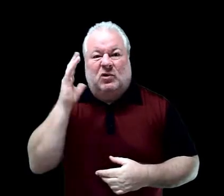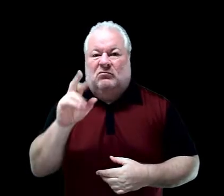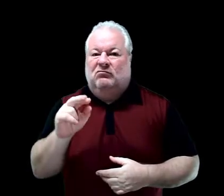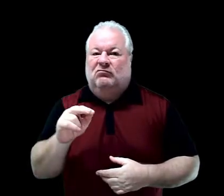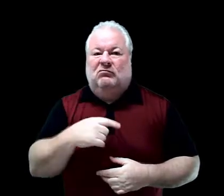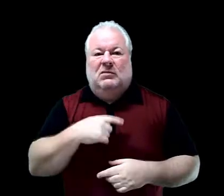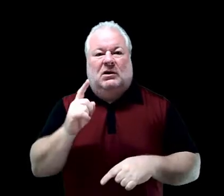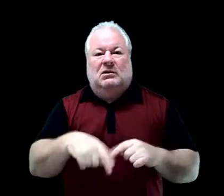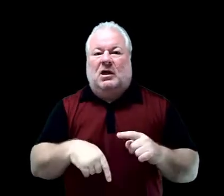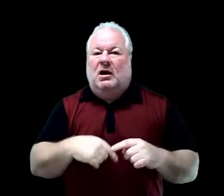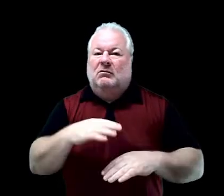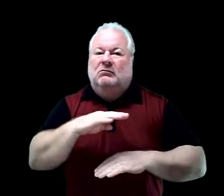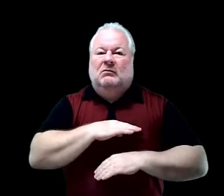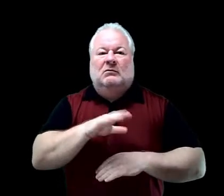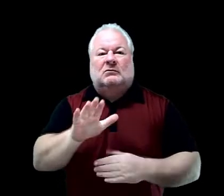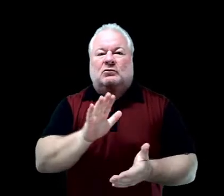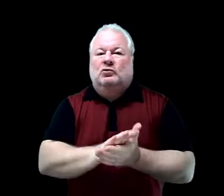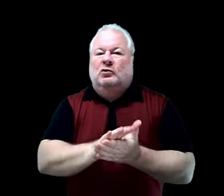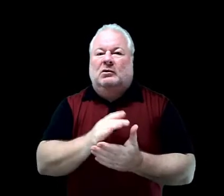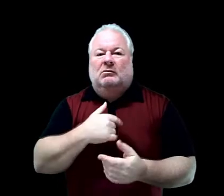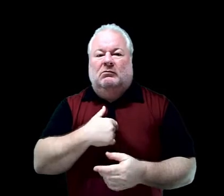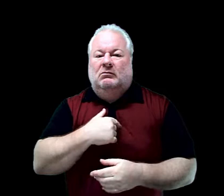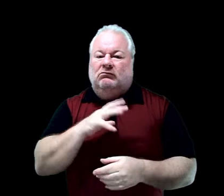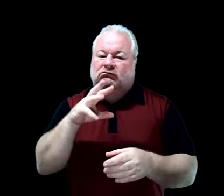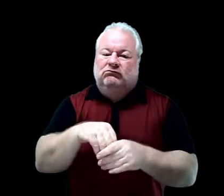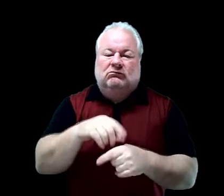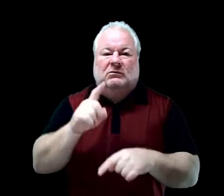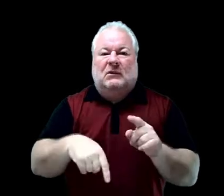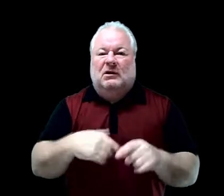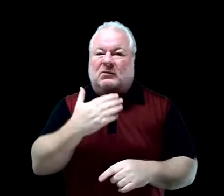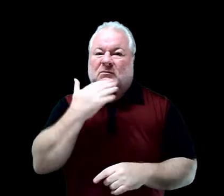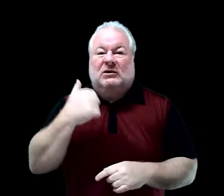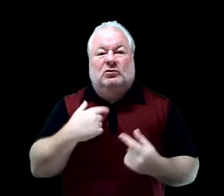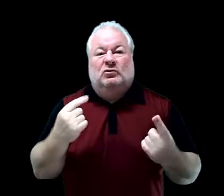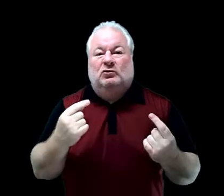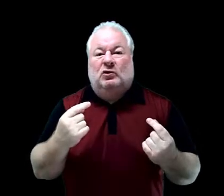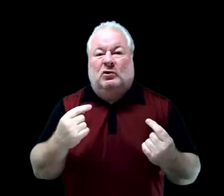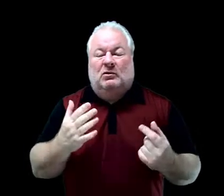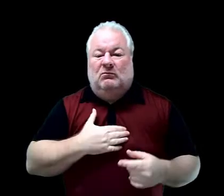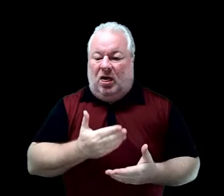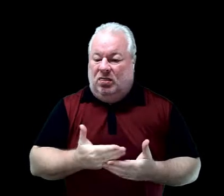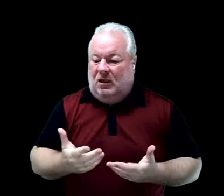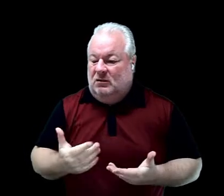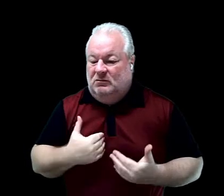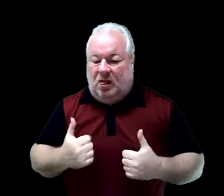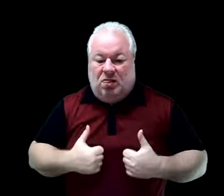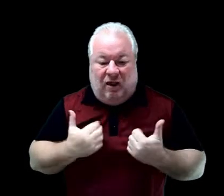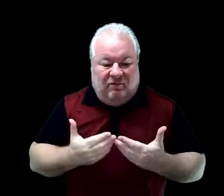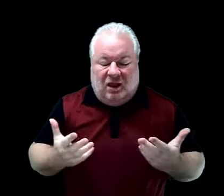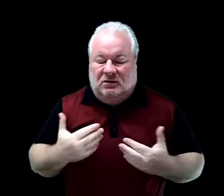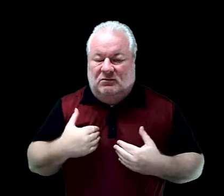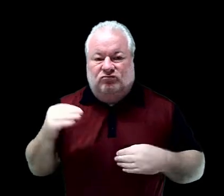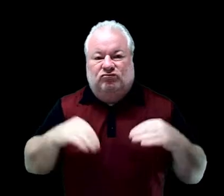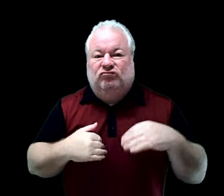for school. It seemed the only reasonable thing to do was pack his things and leave forever.